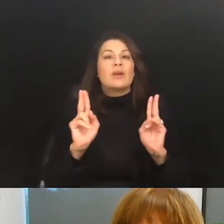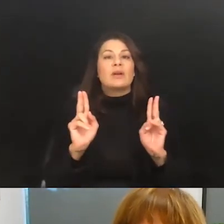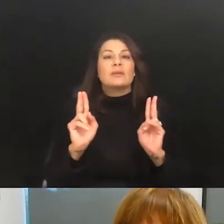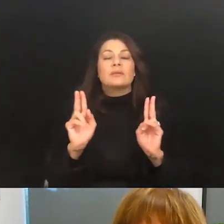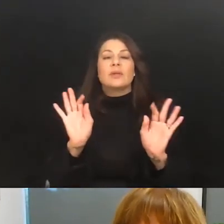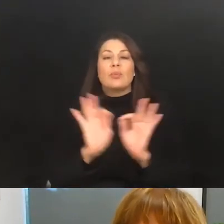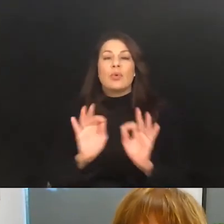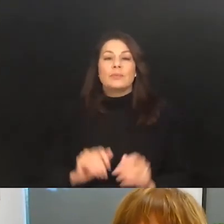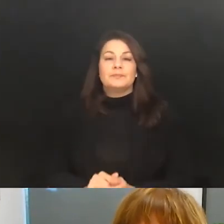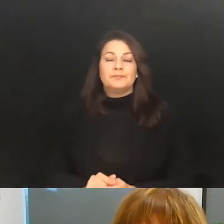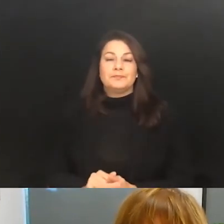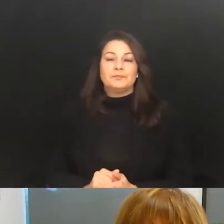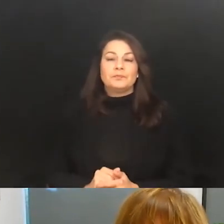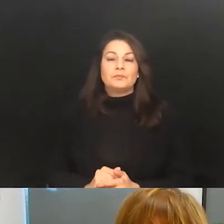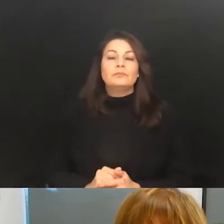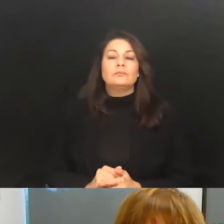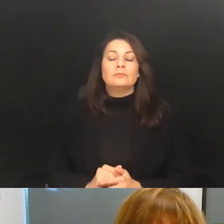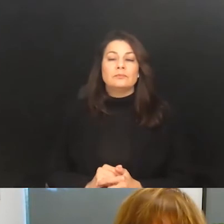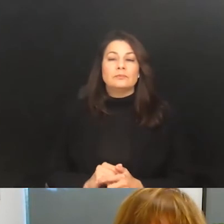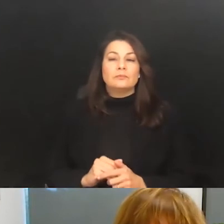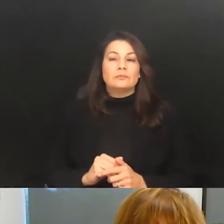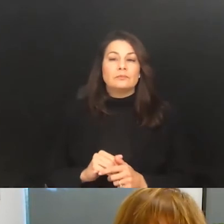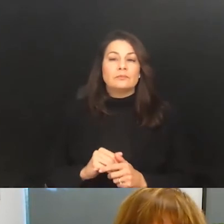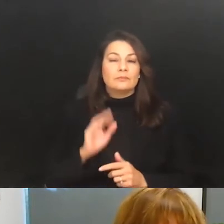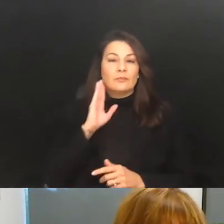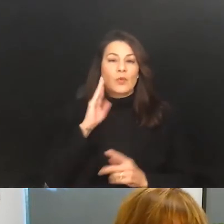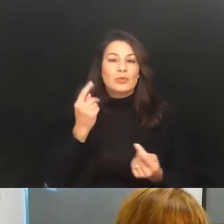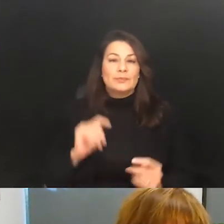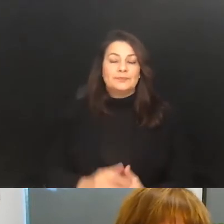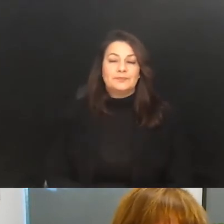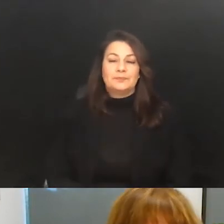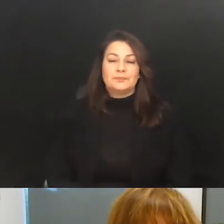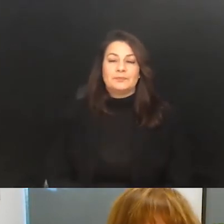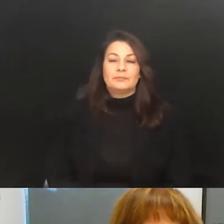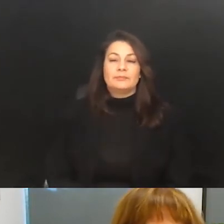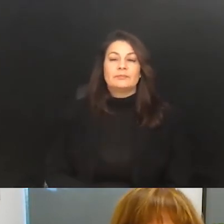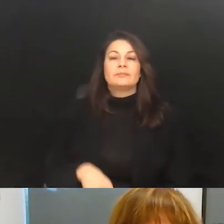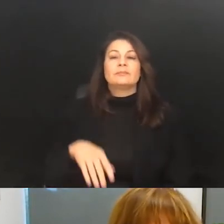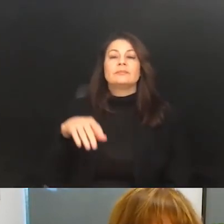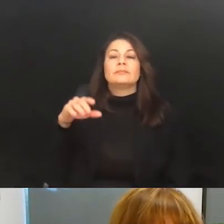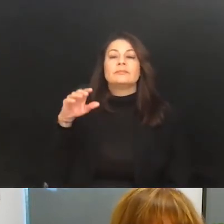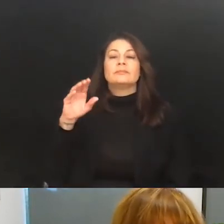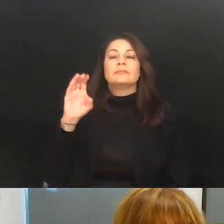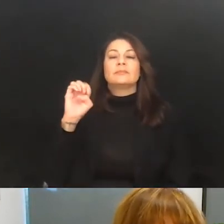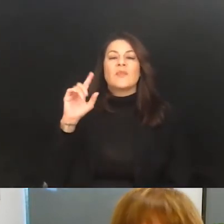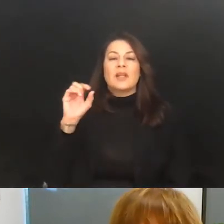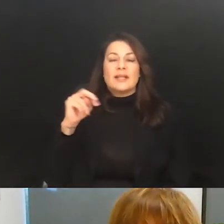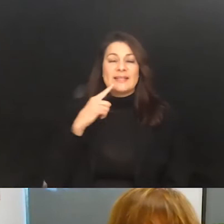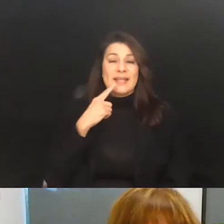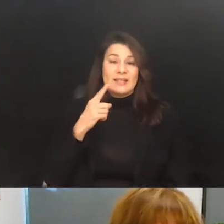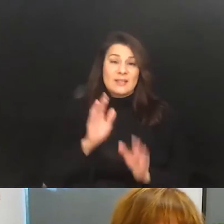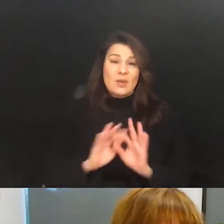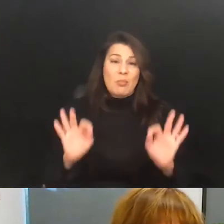can't place the cynicism yet, but we'll try. So, it's important to have these open conversations, um,